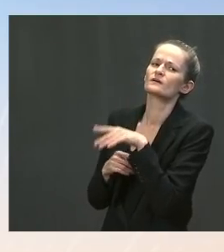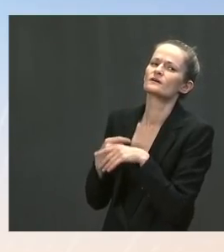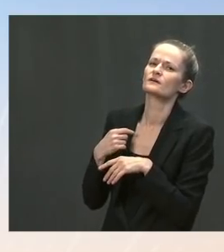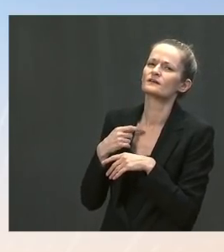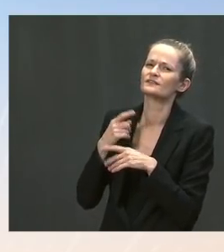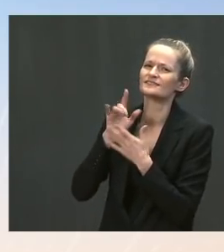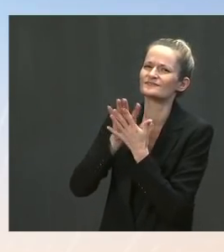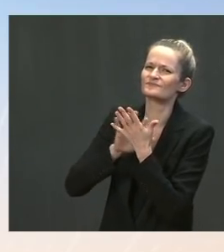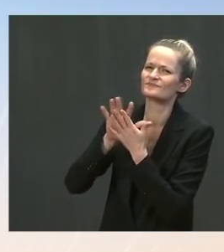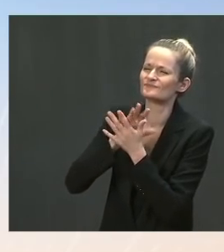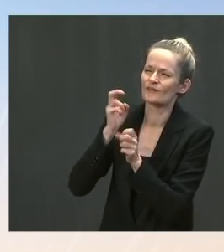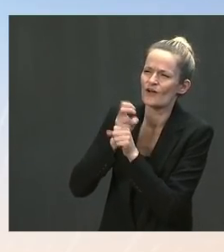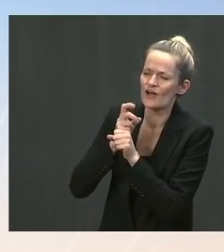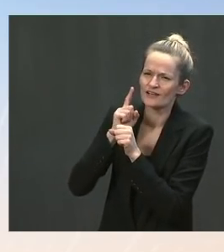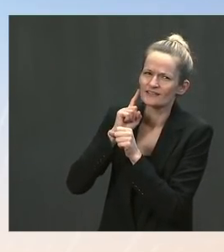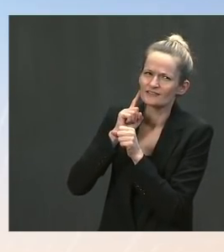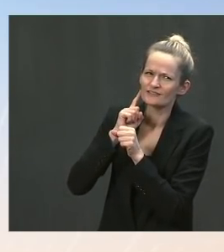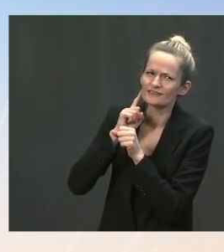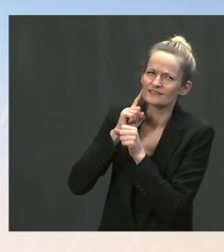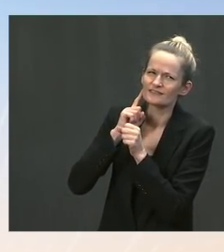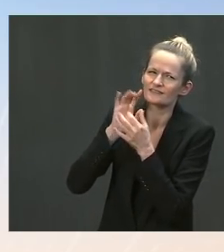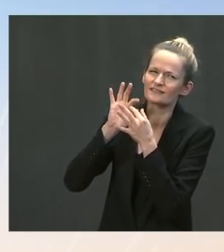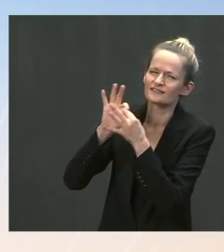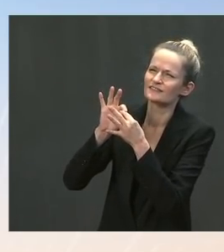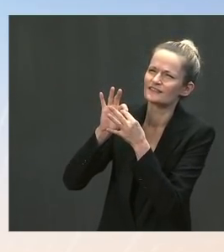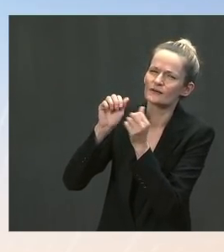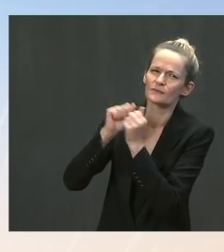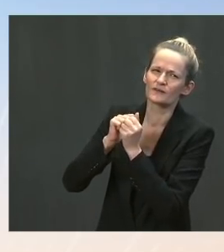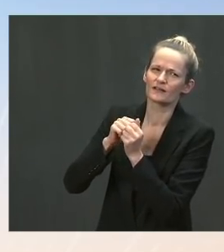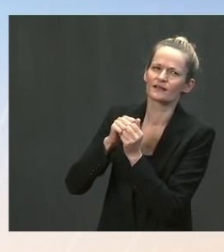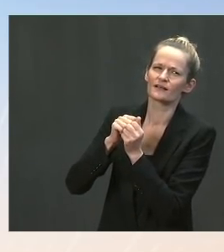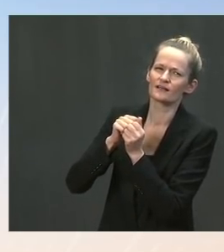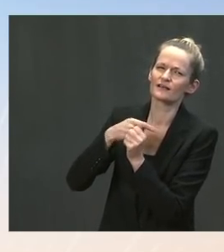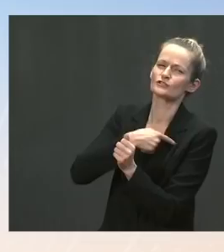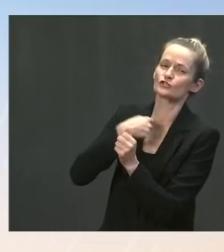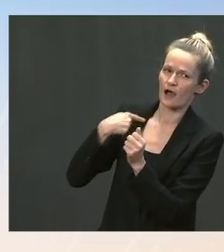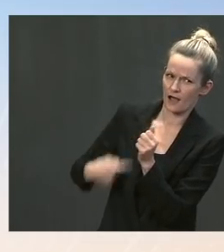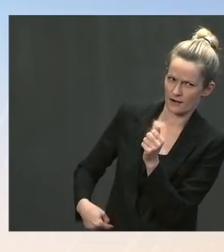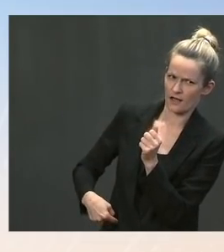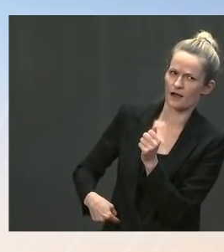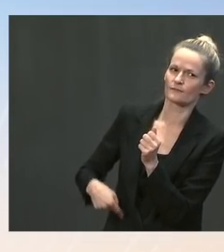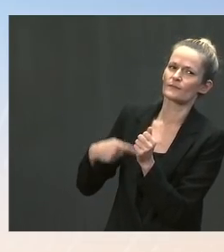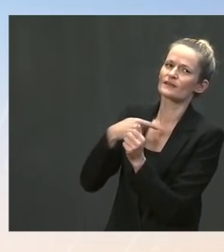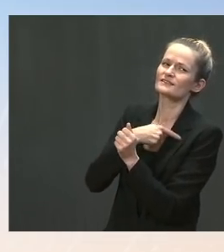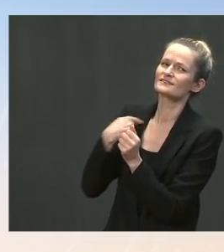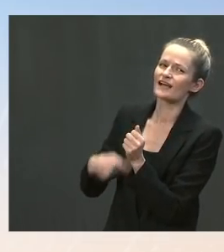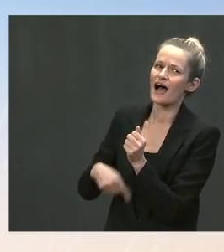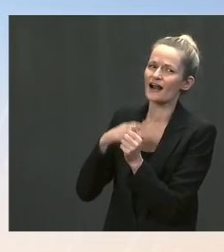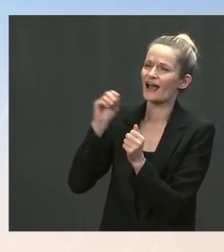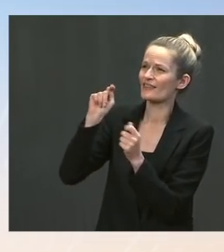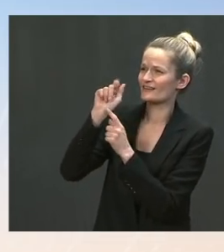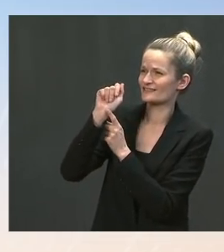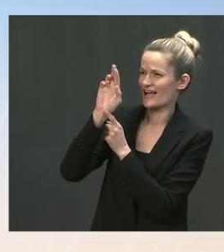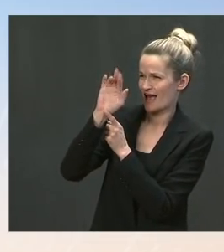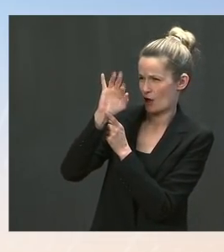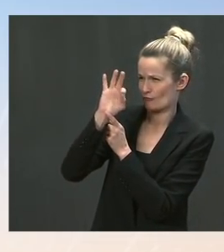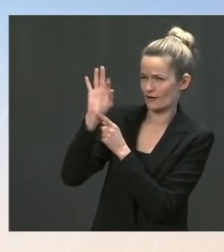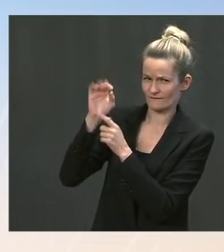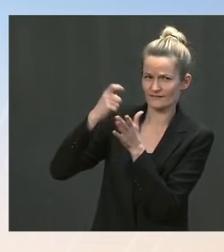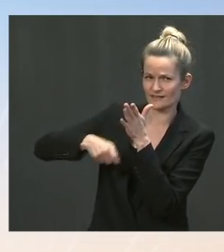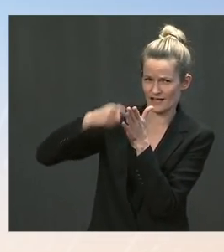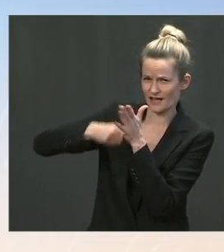these tariffs with China in particular. Can you give us any guidance on the stage of the review and what is going on with China? Ms.